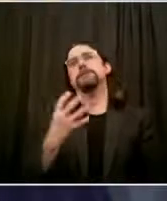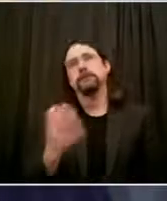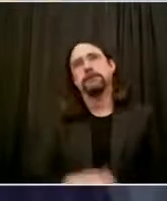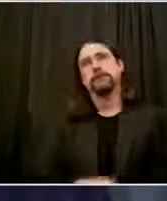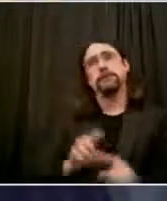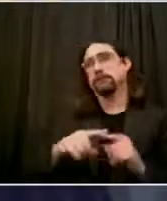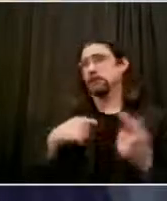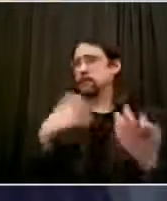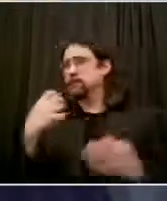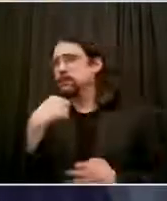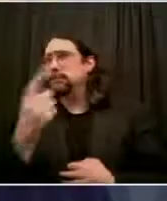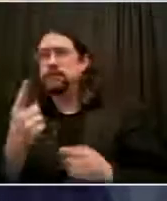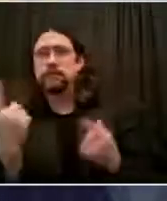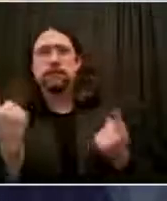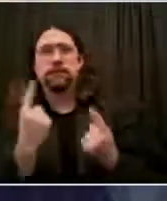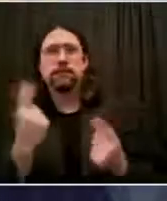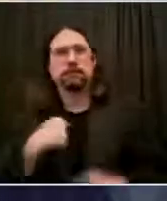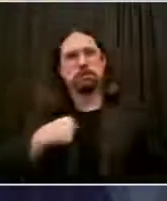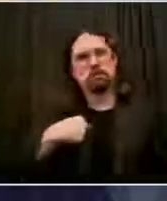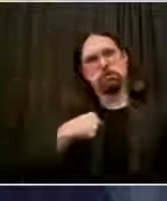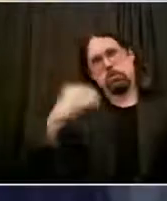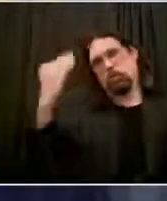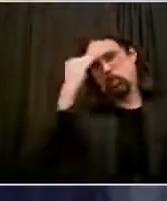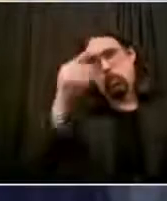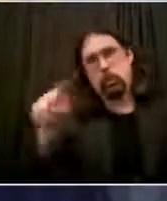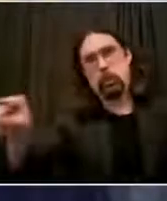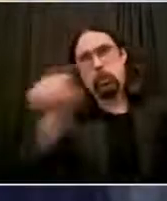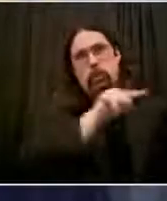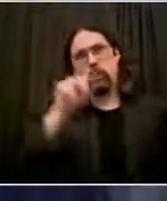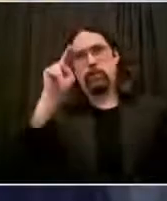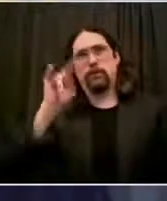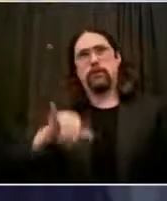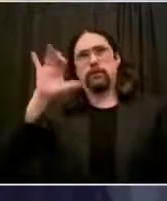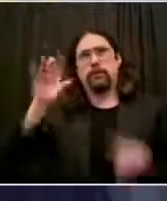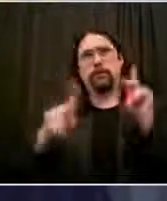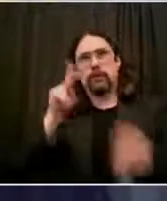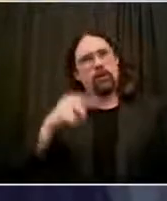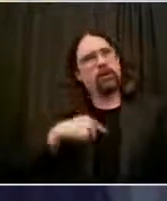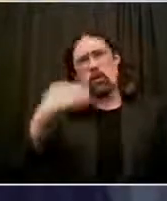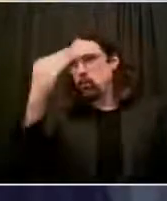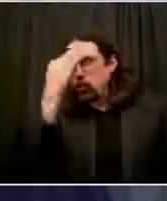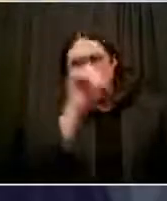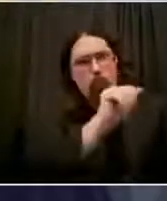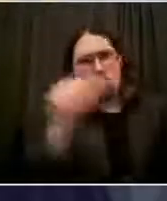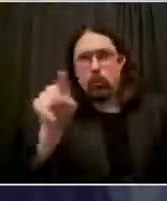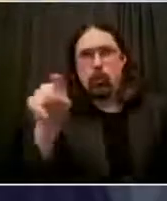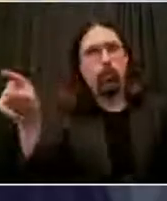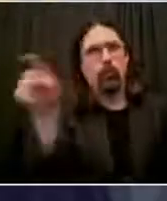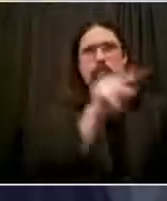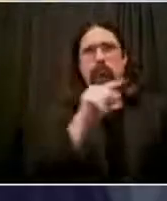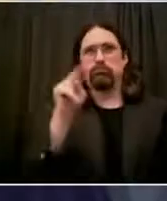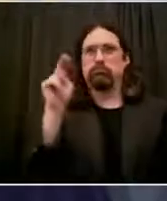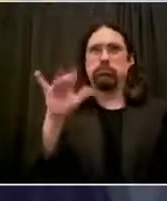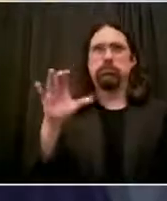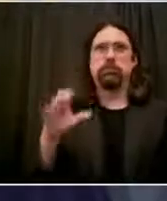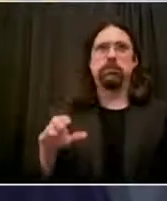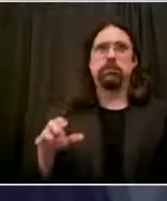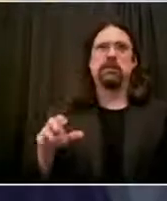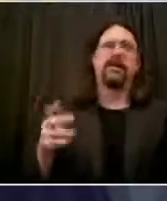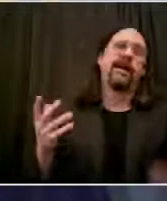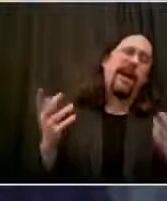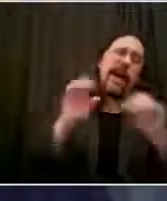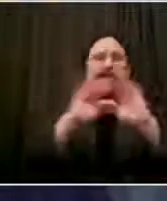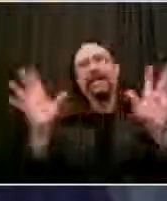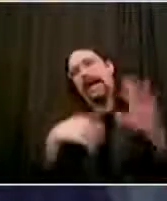I know all of you. I know not all of you personally, but I know the character and the heart and soul of the people of this city. I've spent